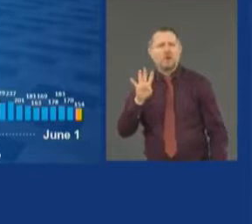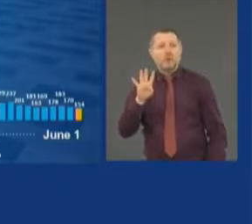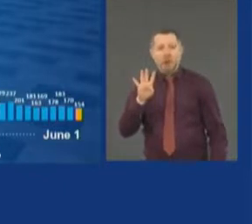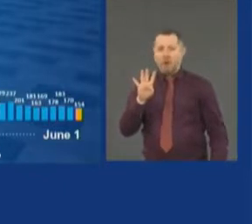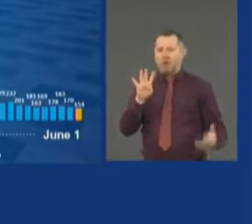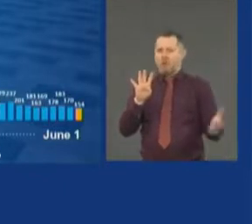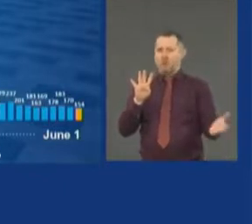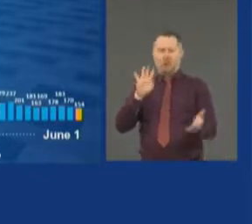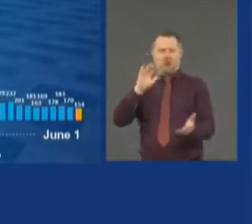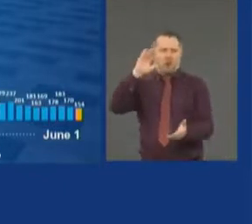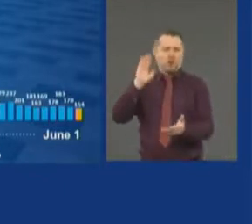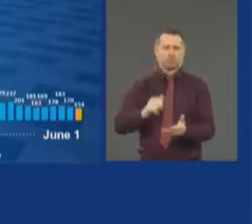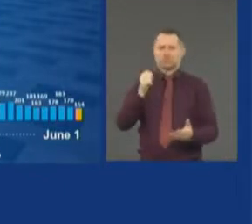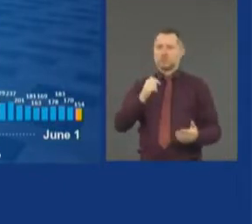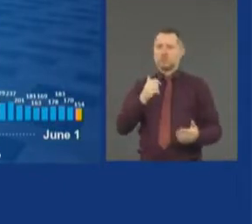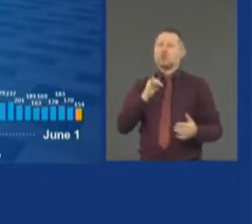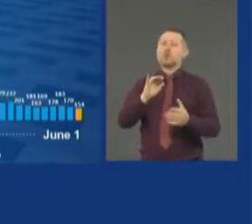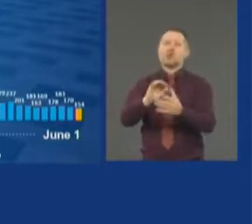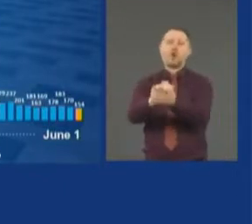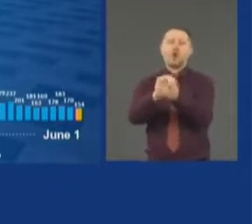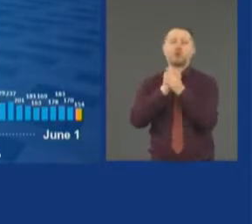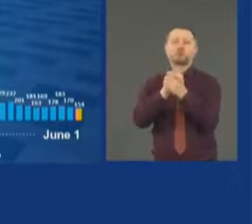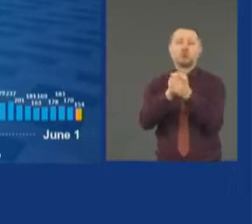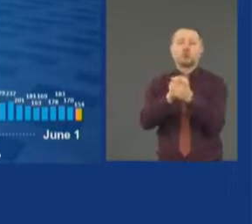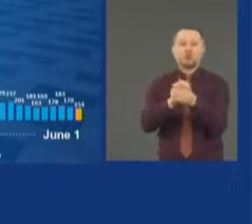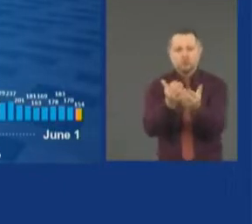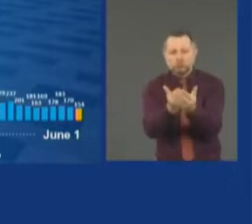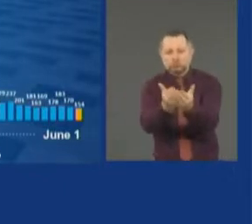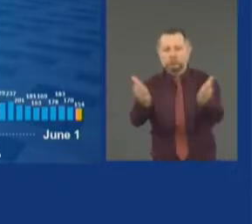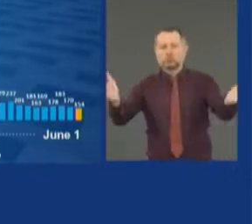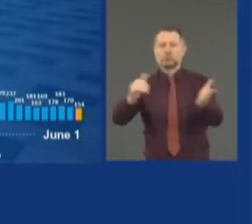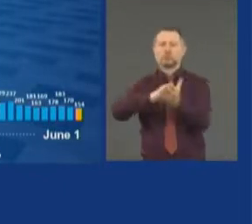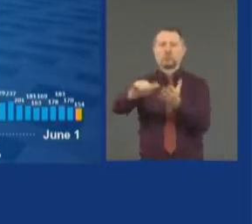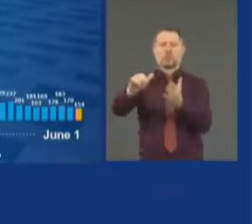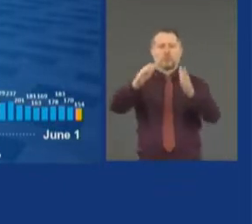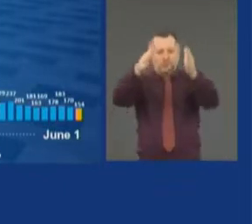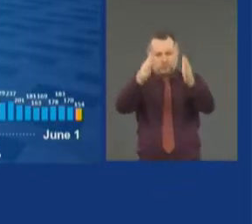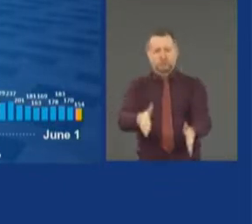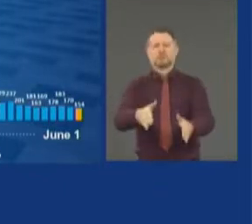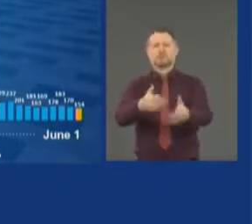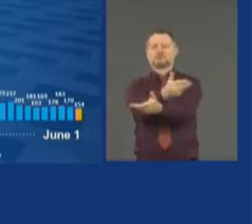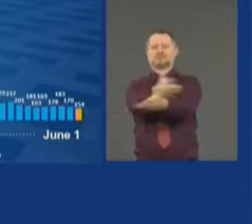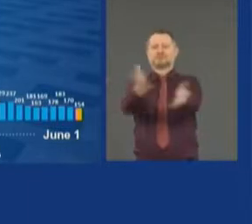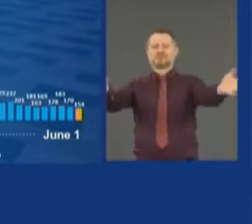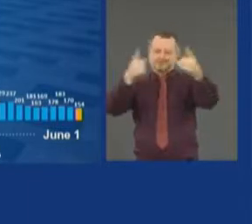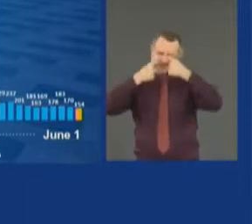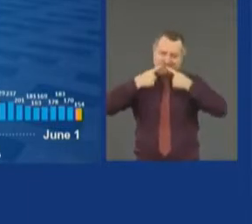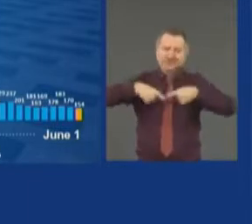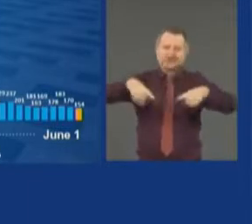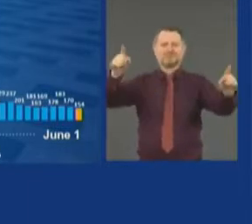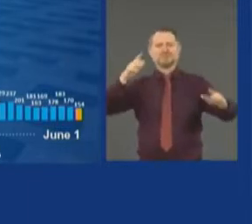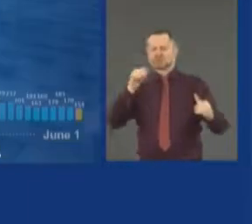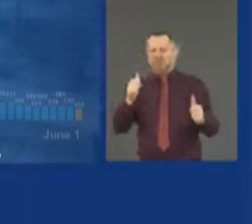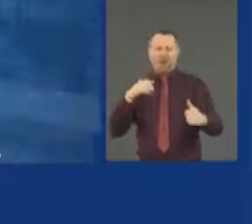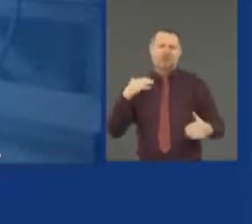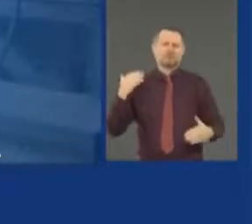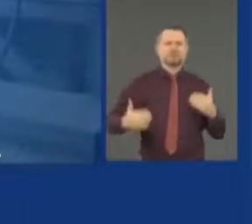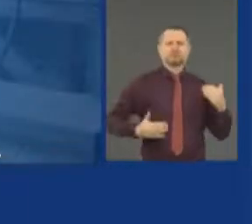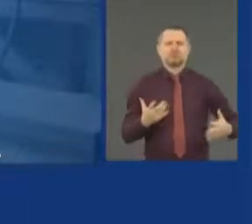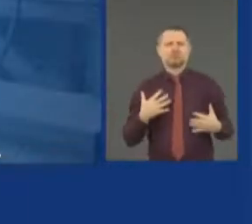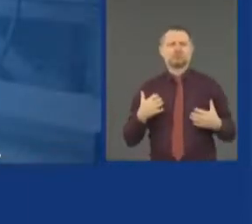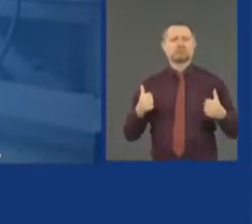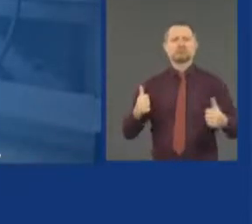154. Congratulations to the people of the state of New York. Look at what you did. Look at the progress you made. God bless you.